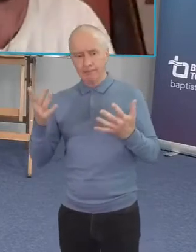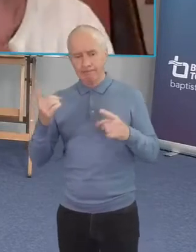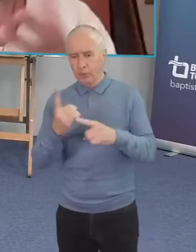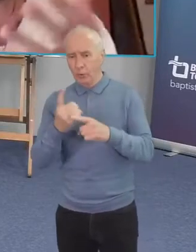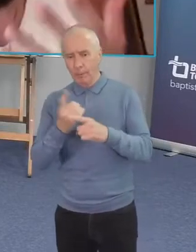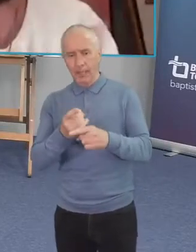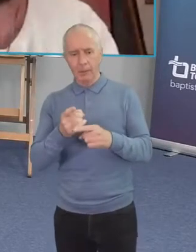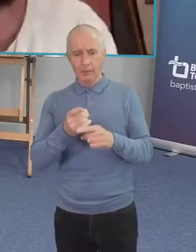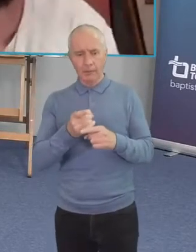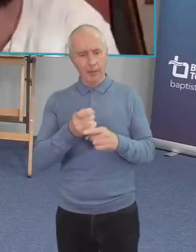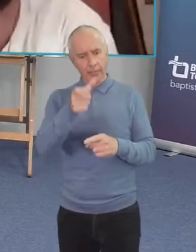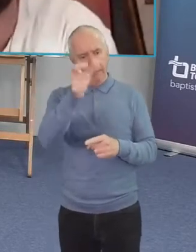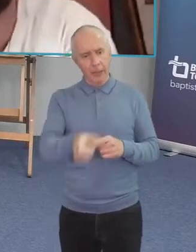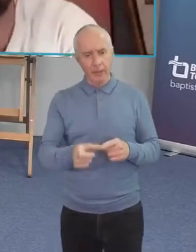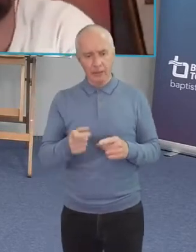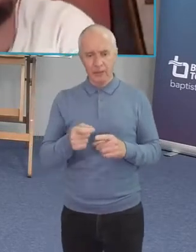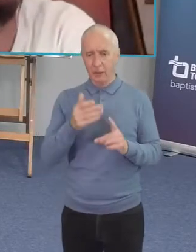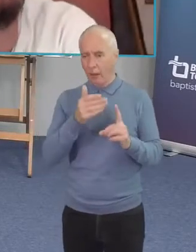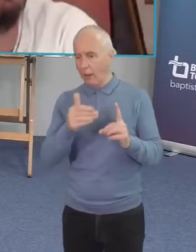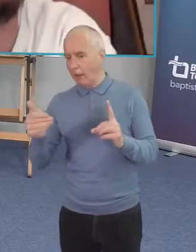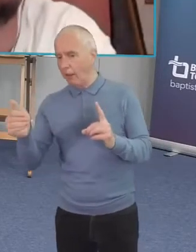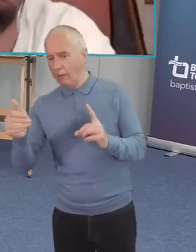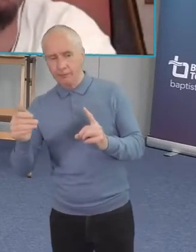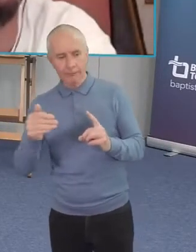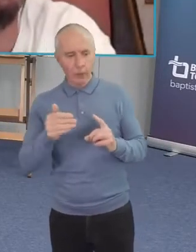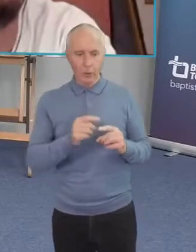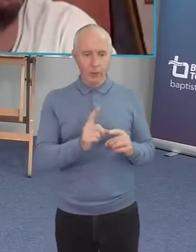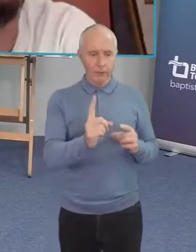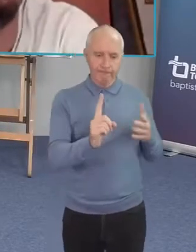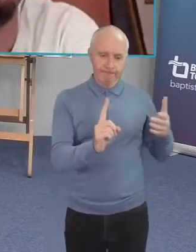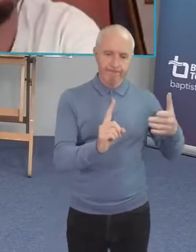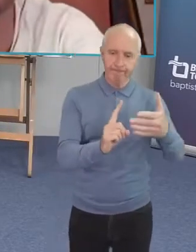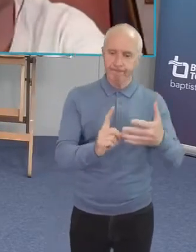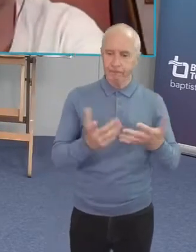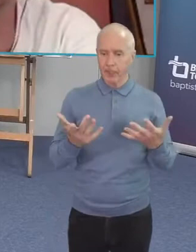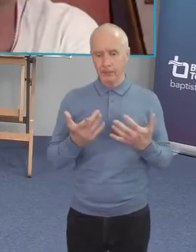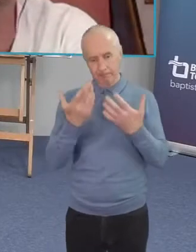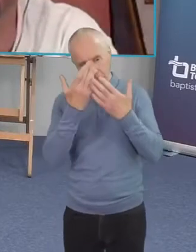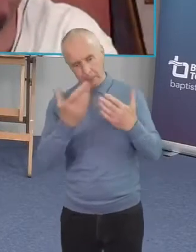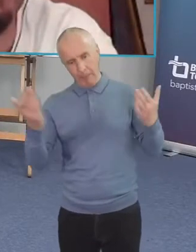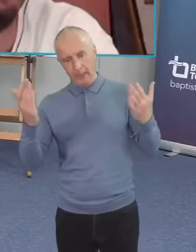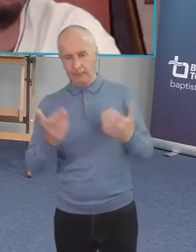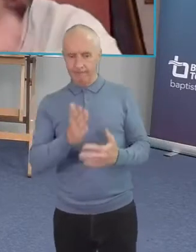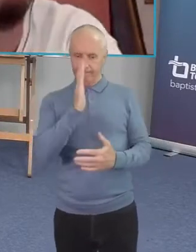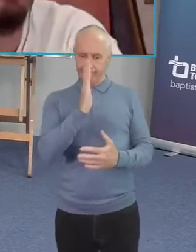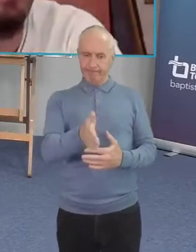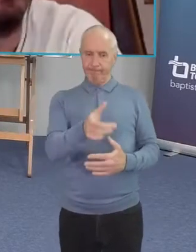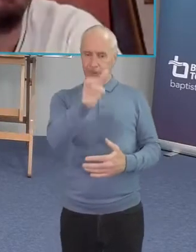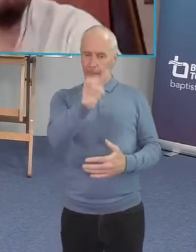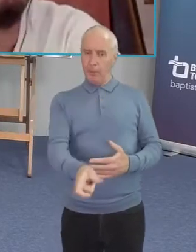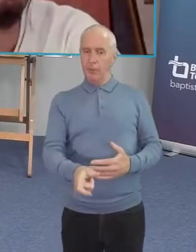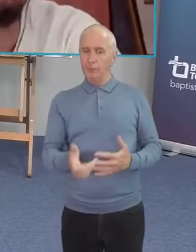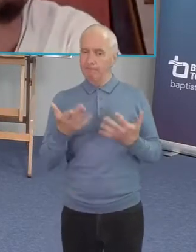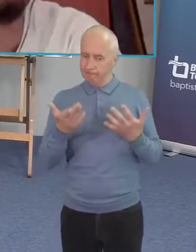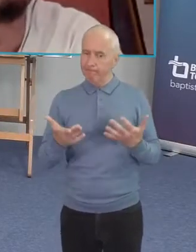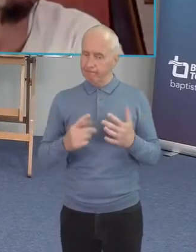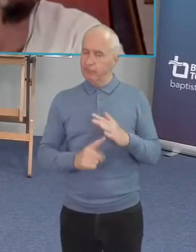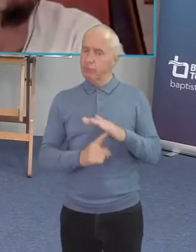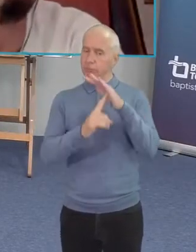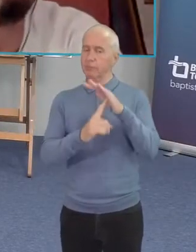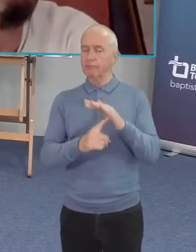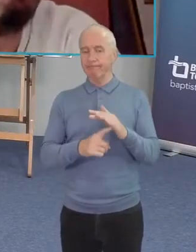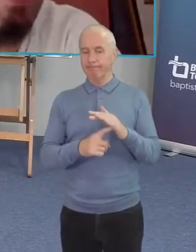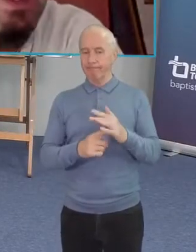around the person we respect each other enough to talk directly to each other um so that idea of you know straight